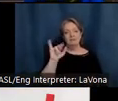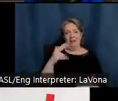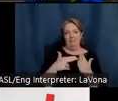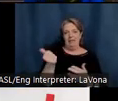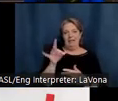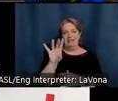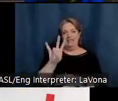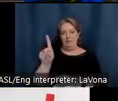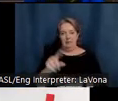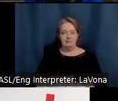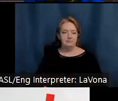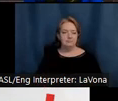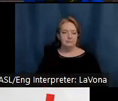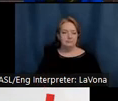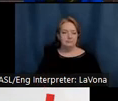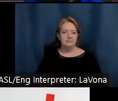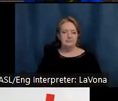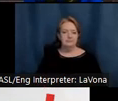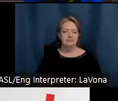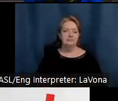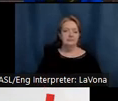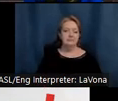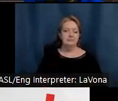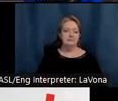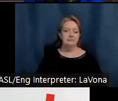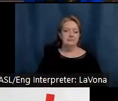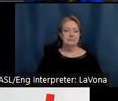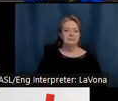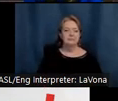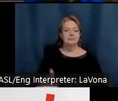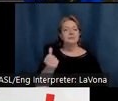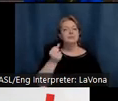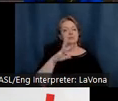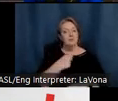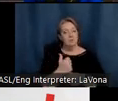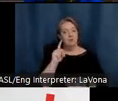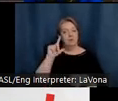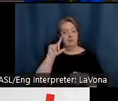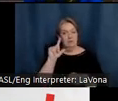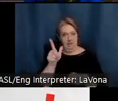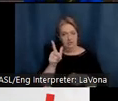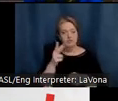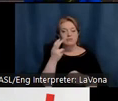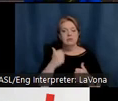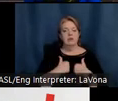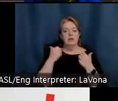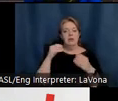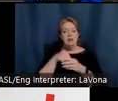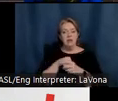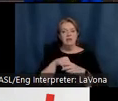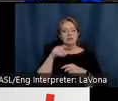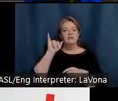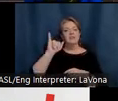While living in Indianapolis a few years later, Steele befriended a frame shop in gallery owner